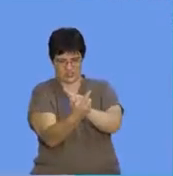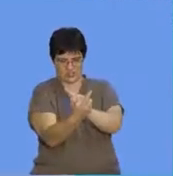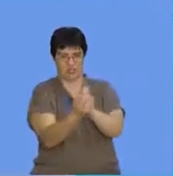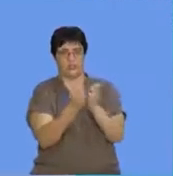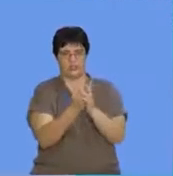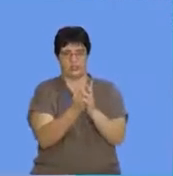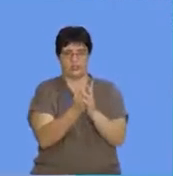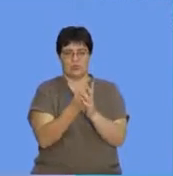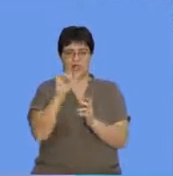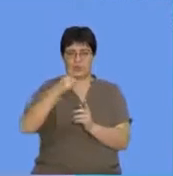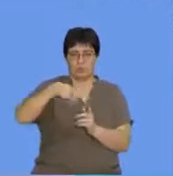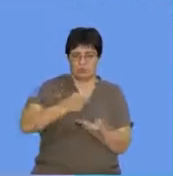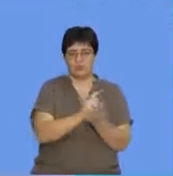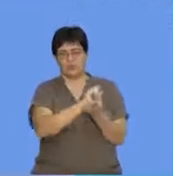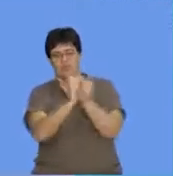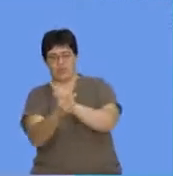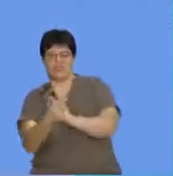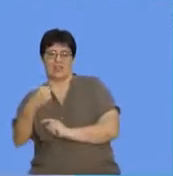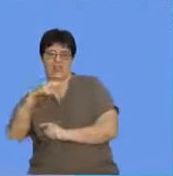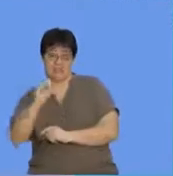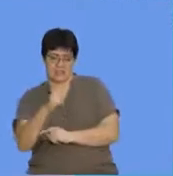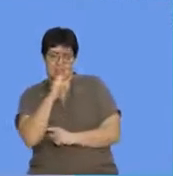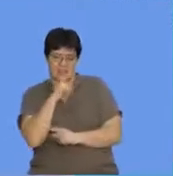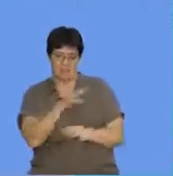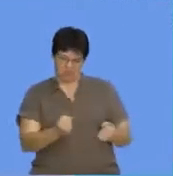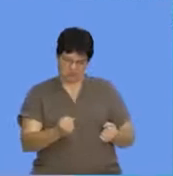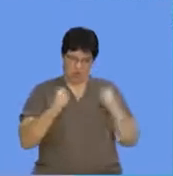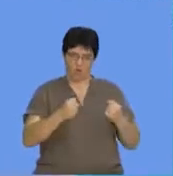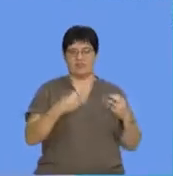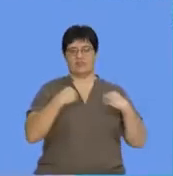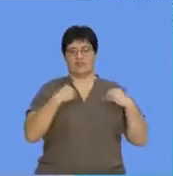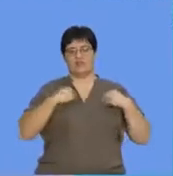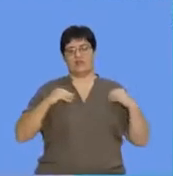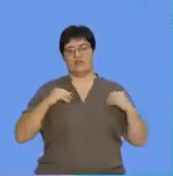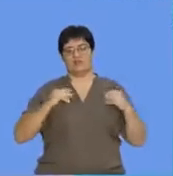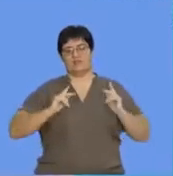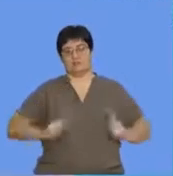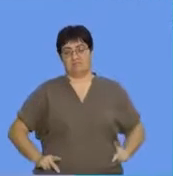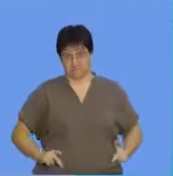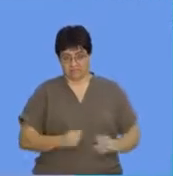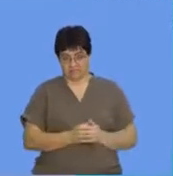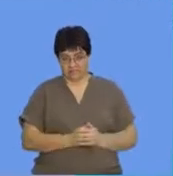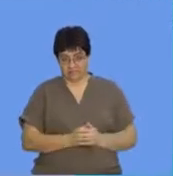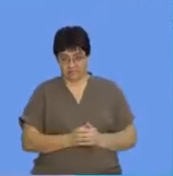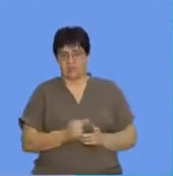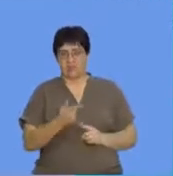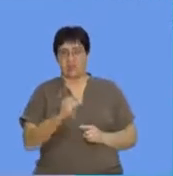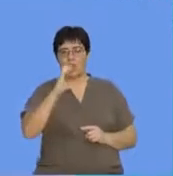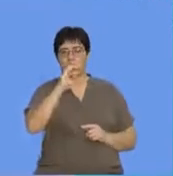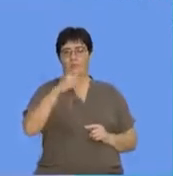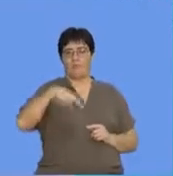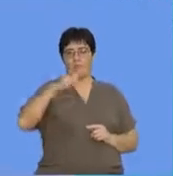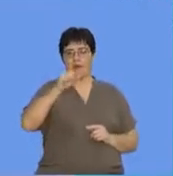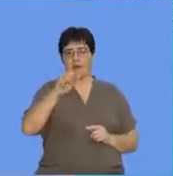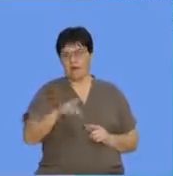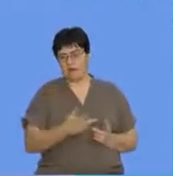And that's also an indication of the strength in terms of the physical properties. So if you take for argument's sake, copper, which is plus minus